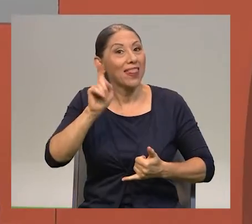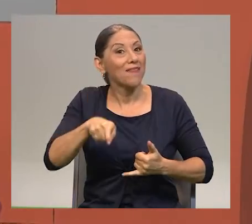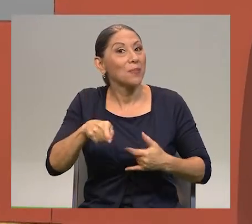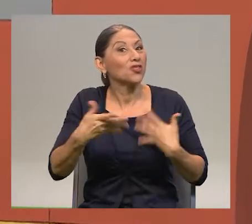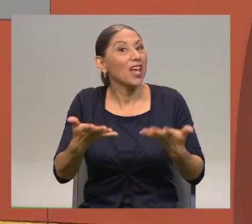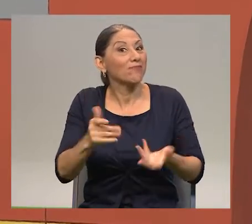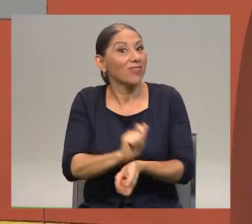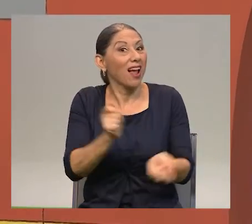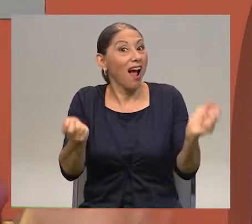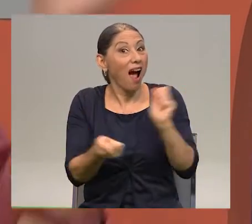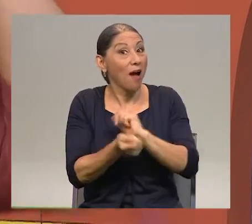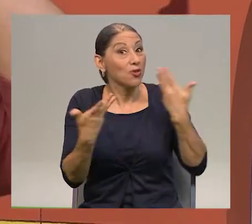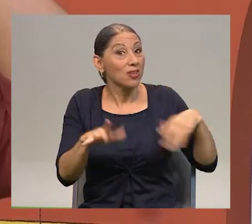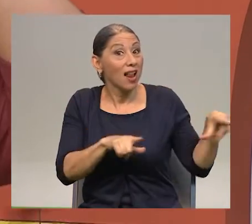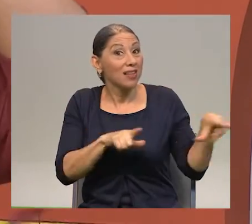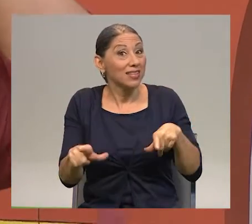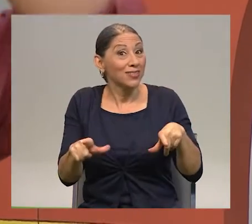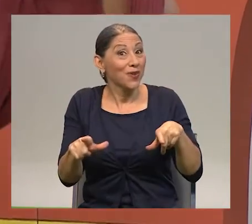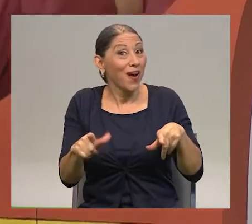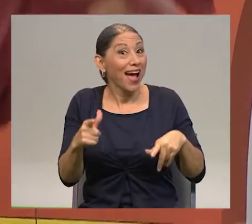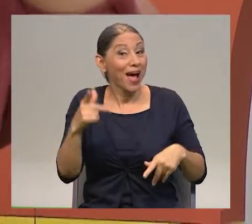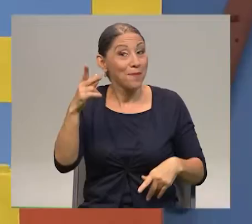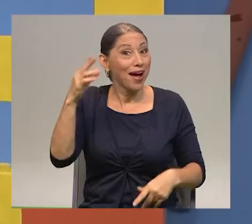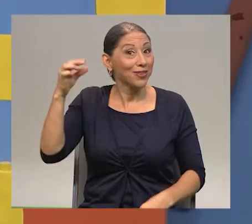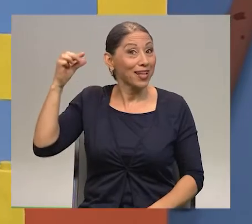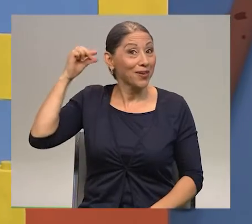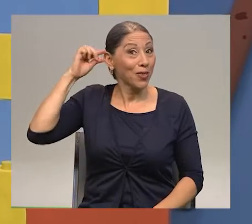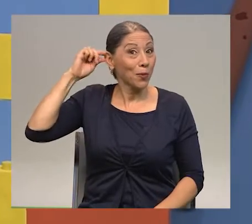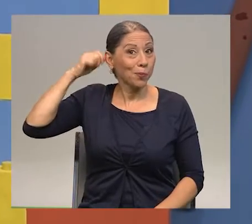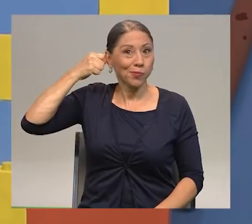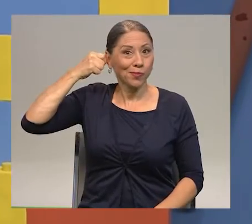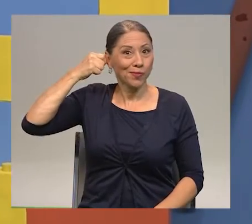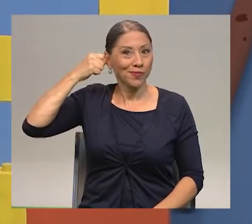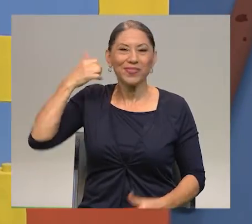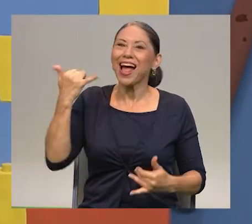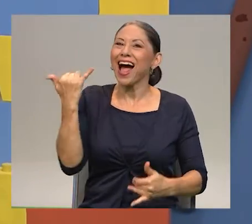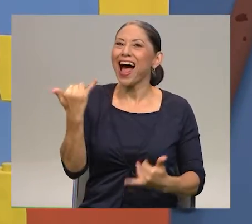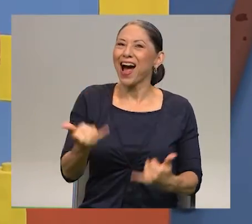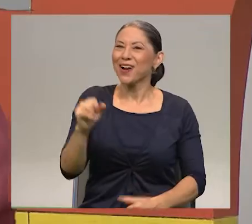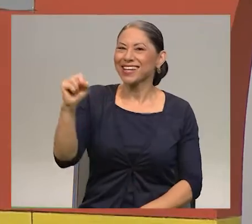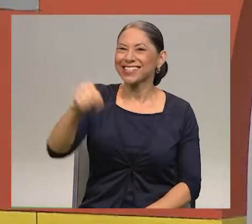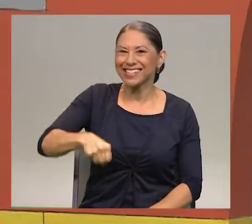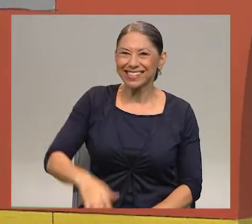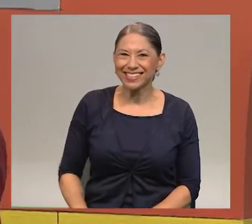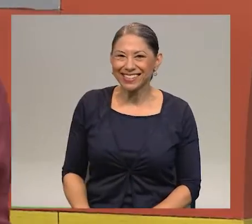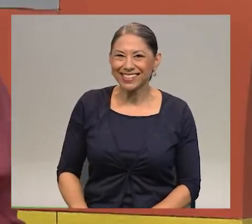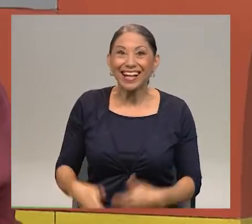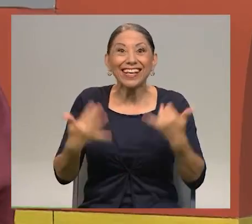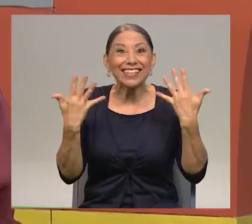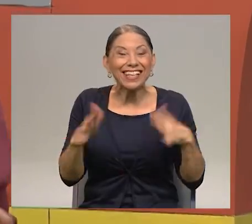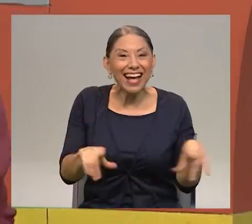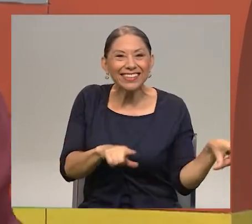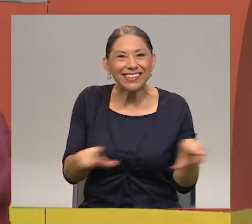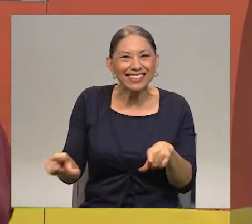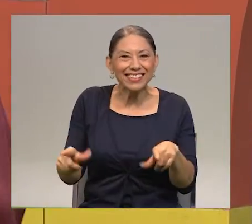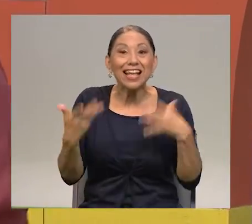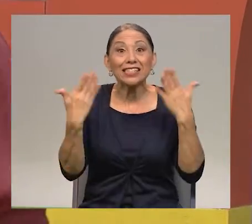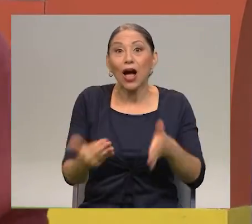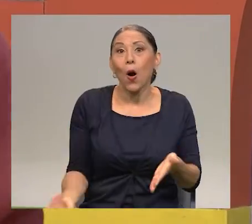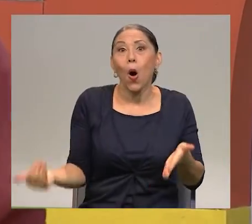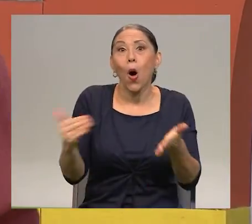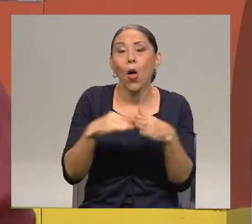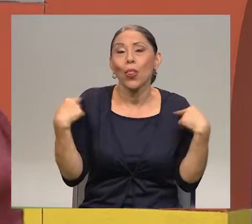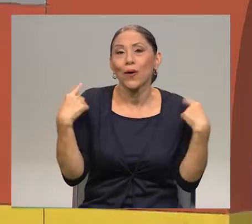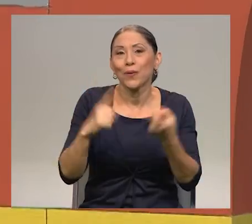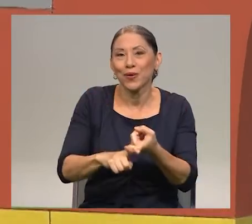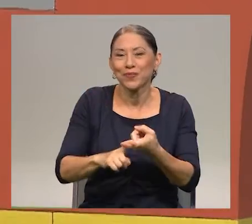Again. Are you ready? I'm ready. Hand on your ear. Switch. Ahora sí. Uy, sí. Estamos listísimos. Ya volvimos al